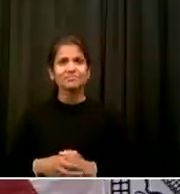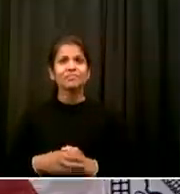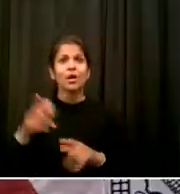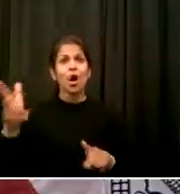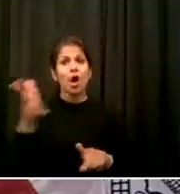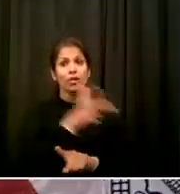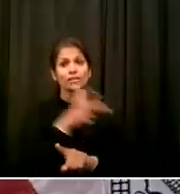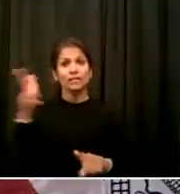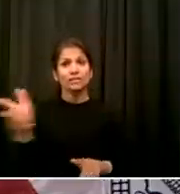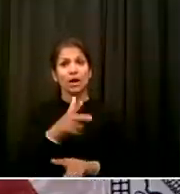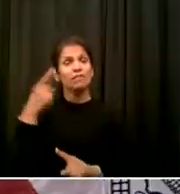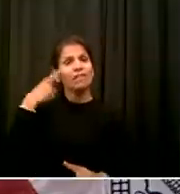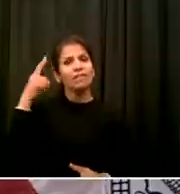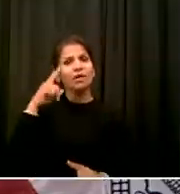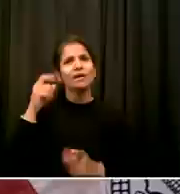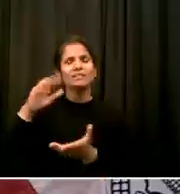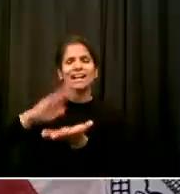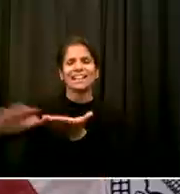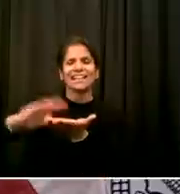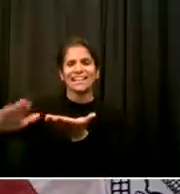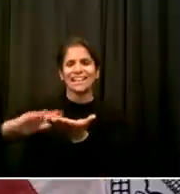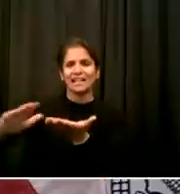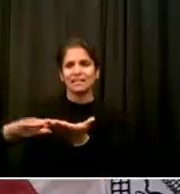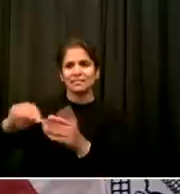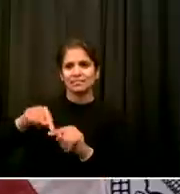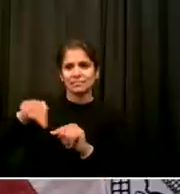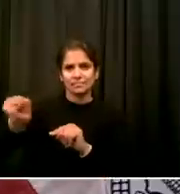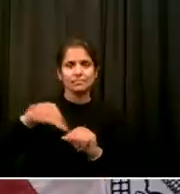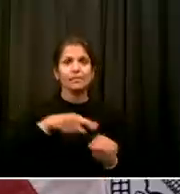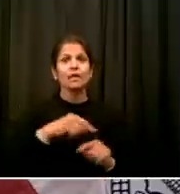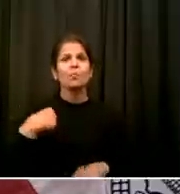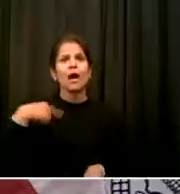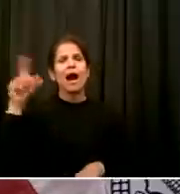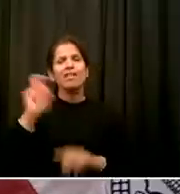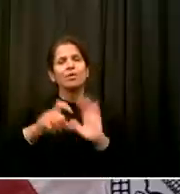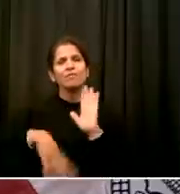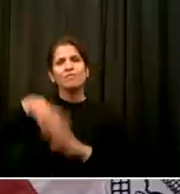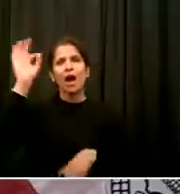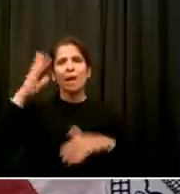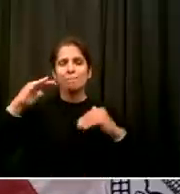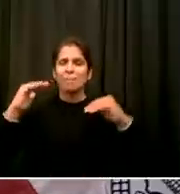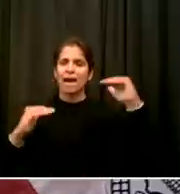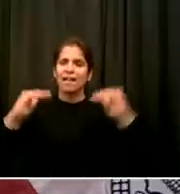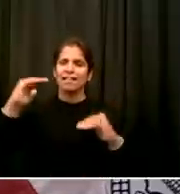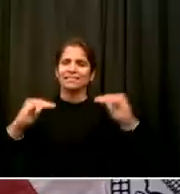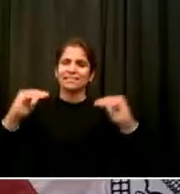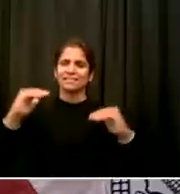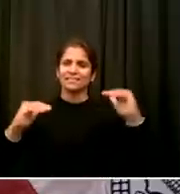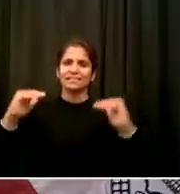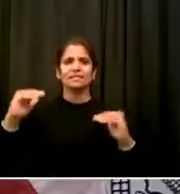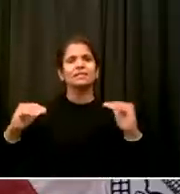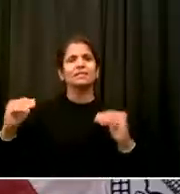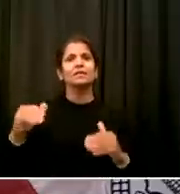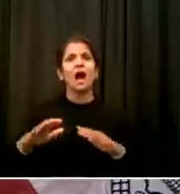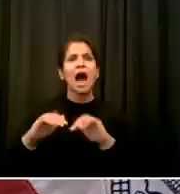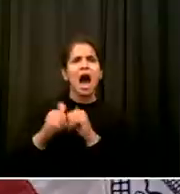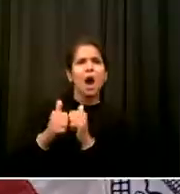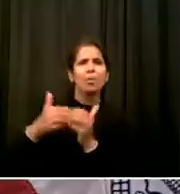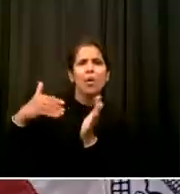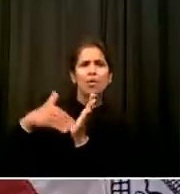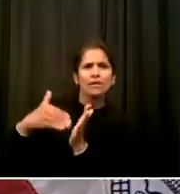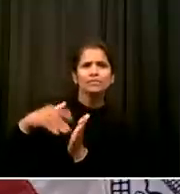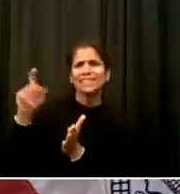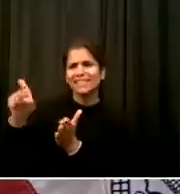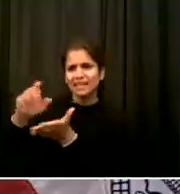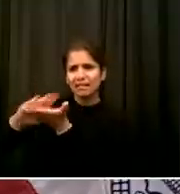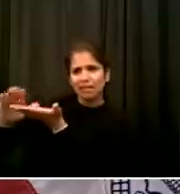And we certainly need to balance, you know, how often do you need some cleaning to keep a neighborhood To the standard that we'd like